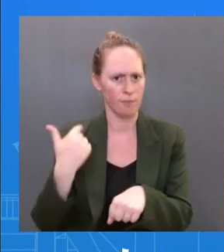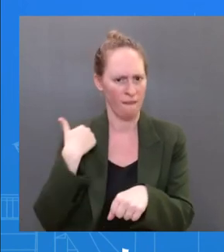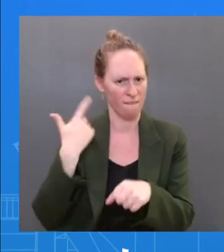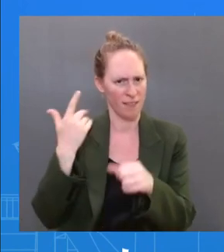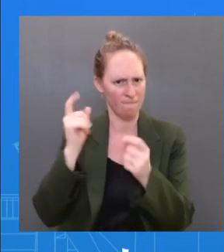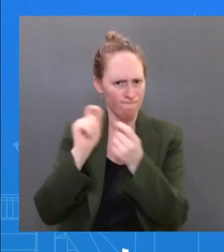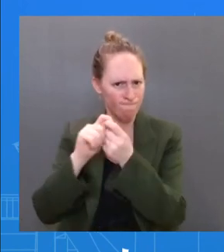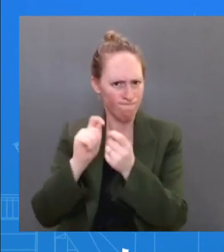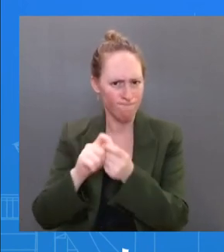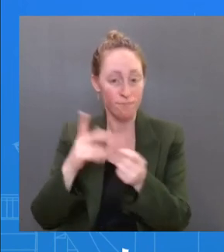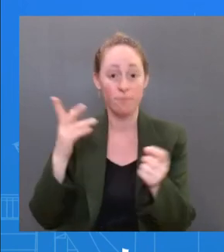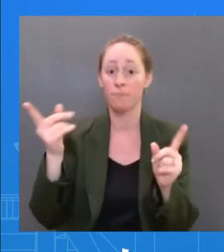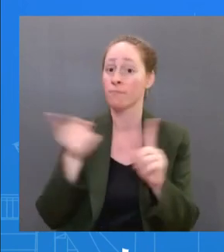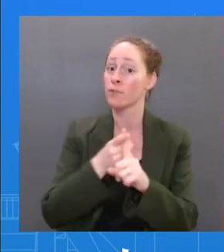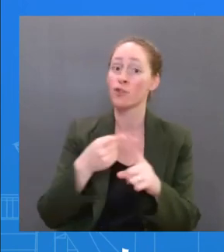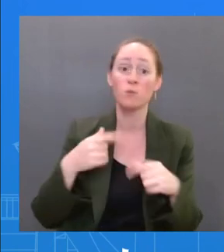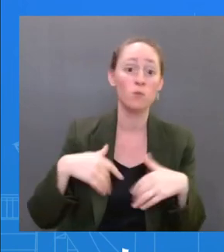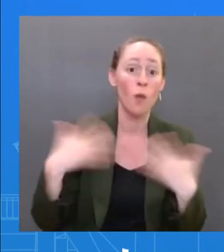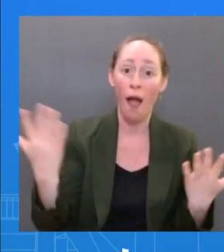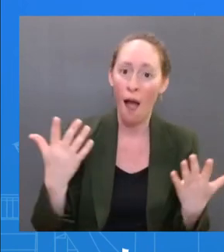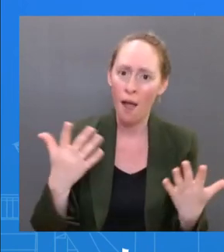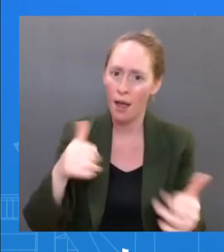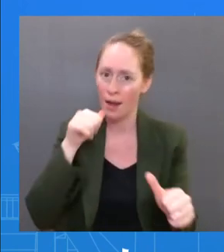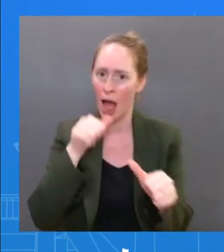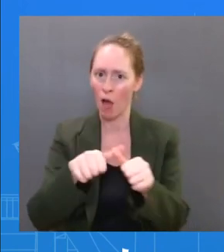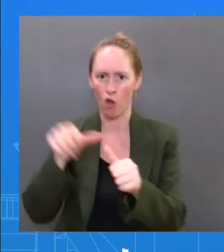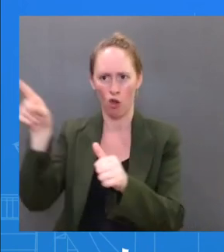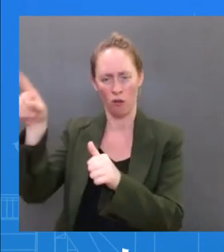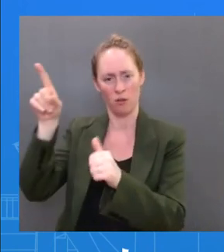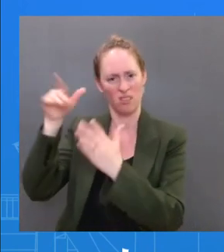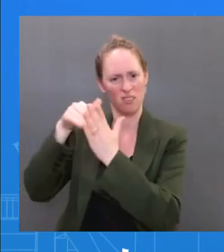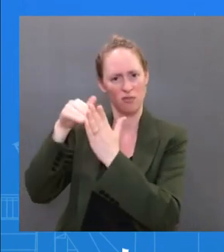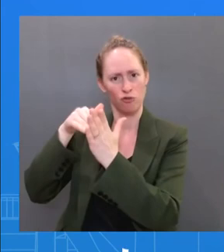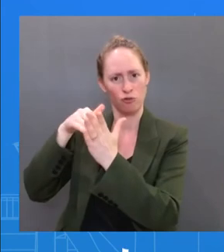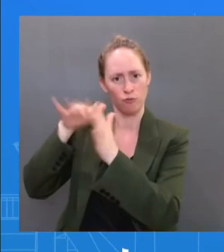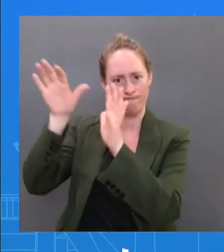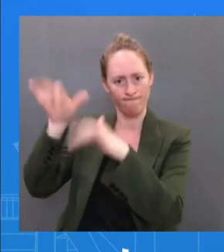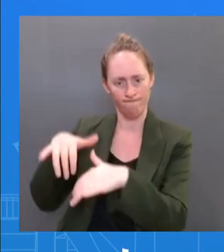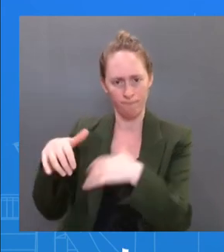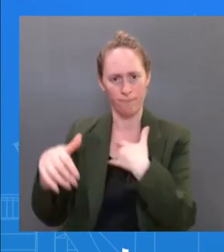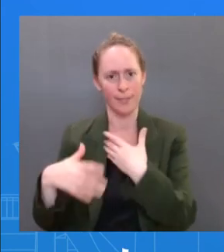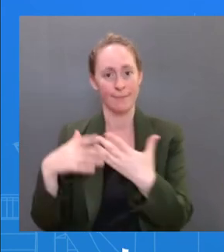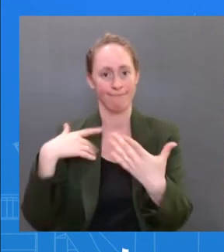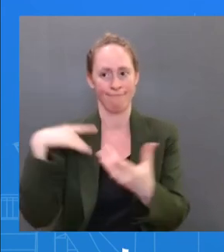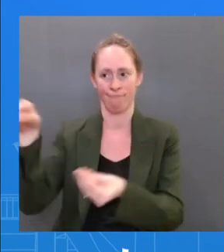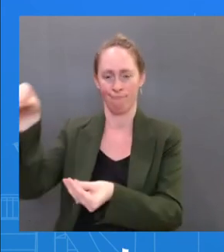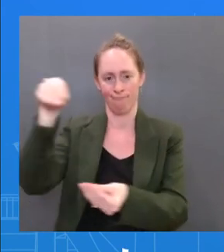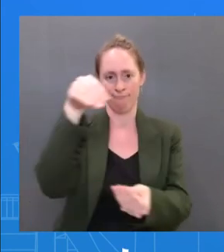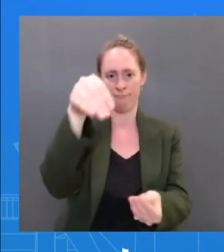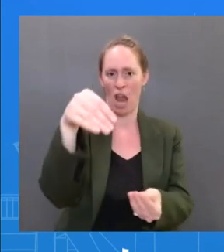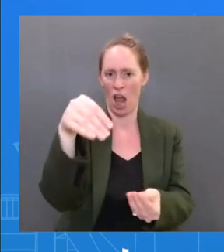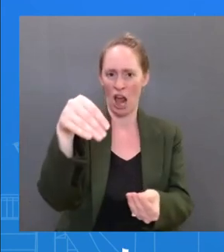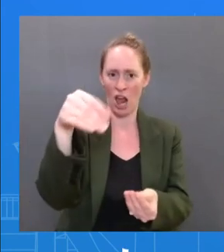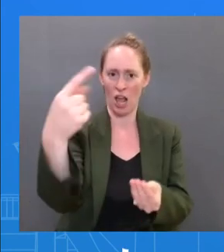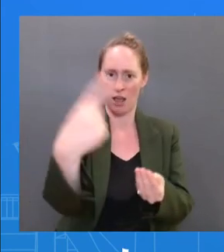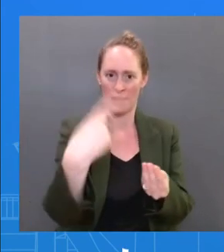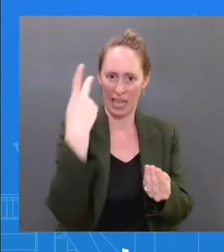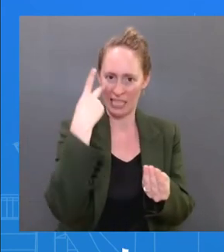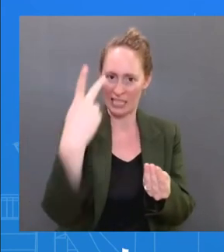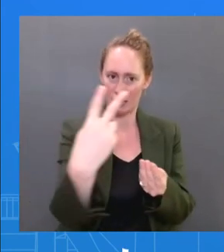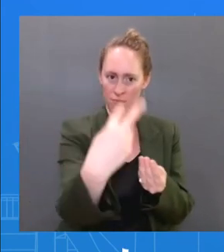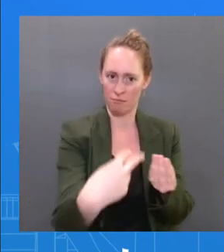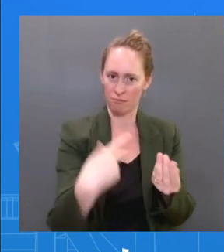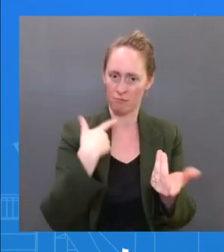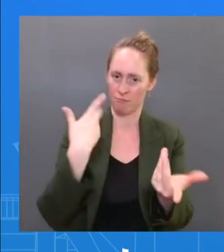transparent way, shared with all of you on how he is doing. And we have committed to do that every day.